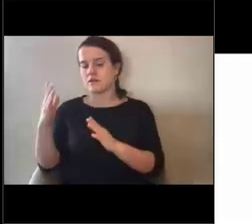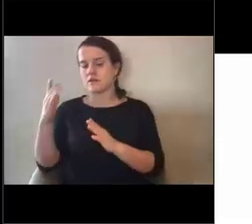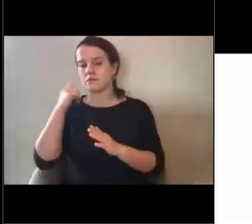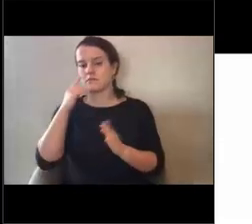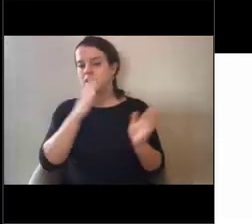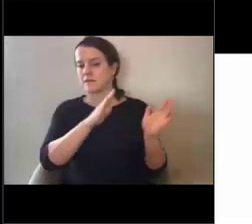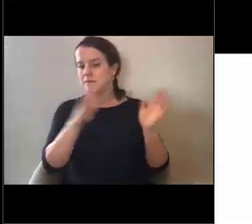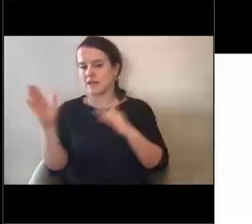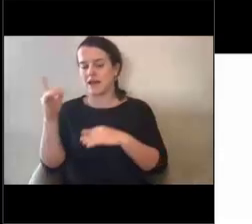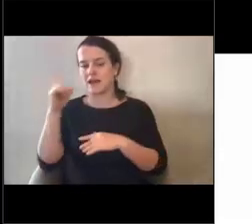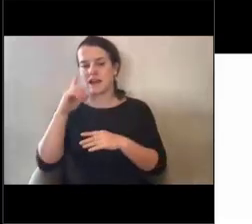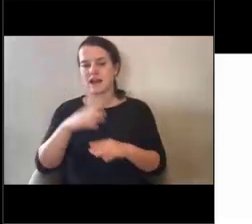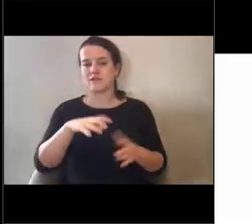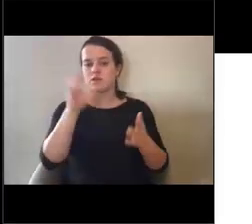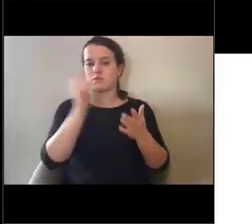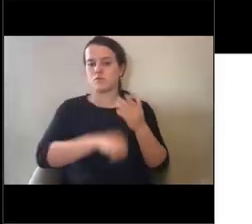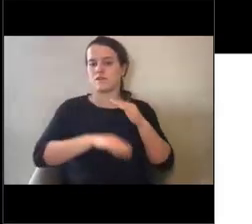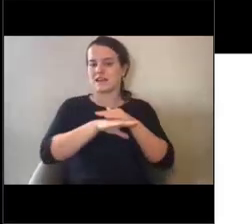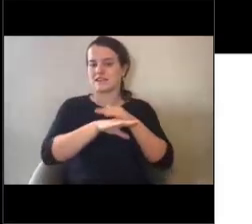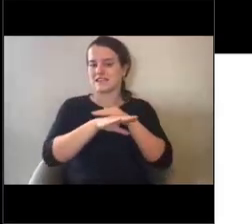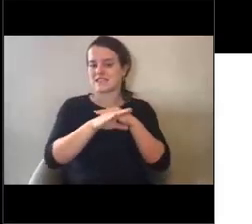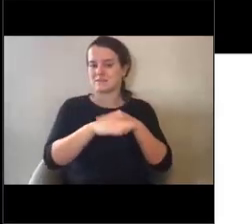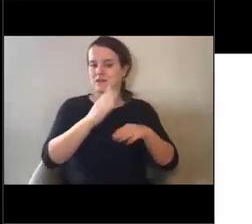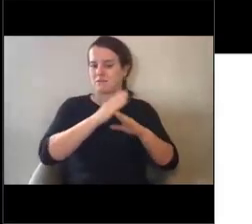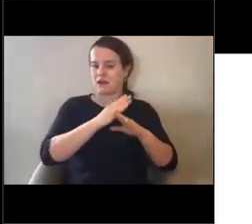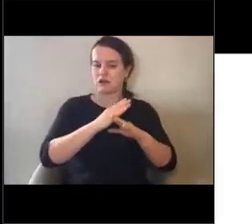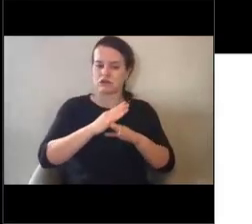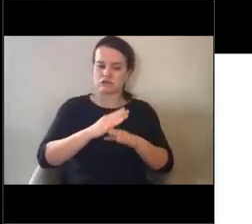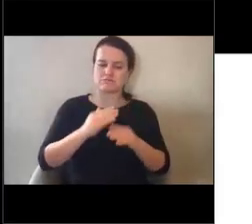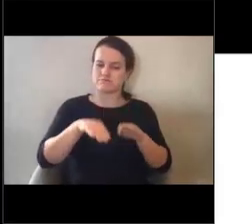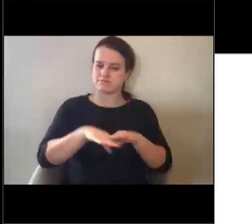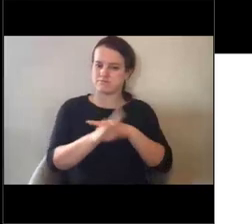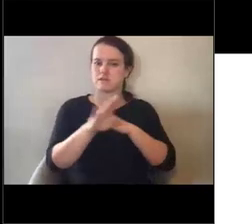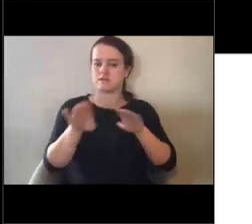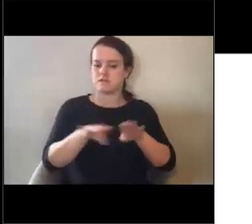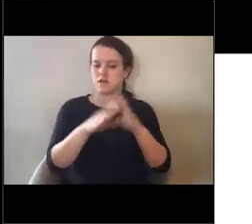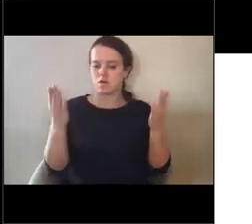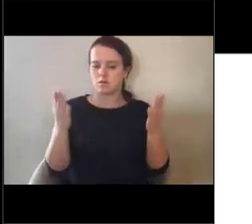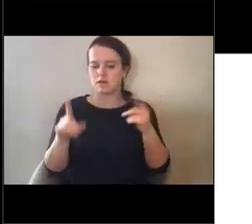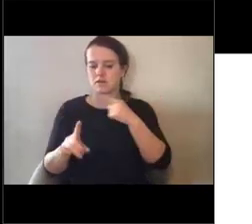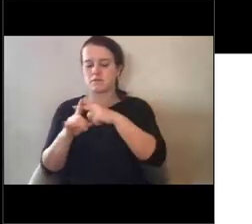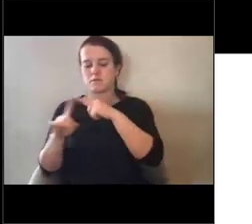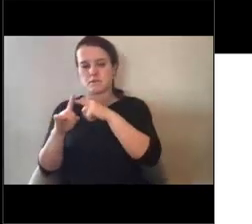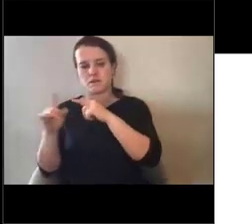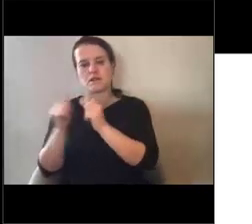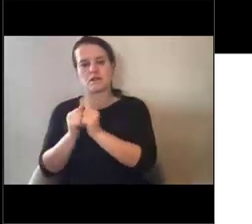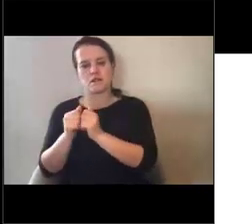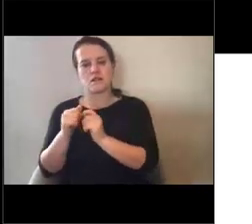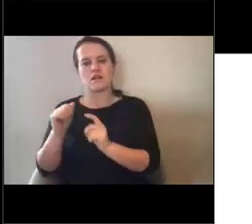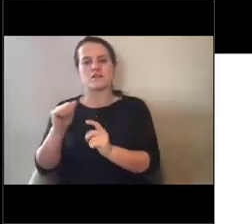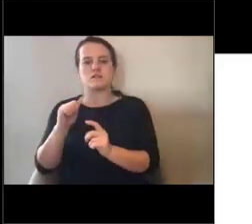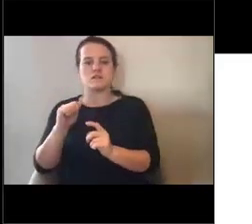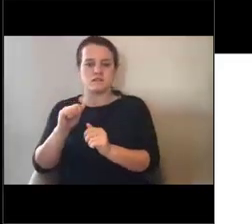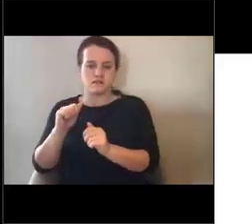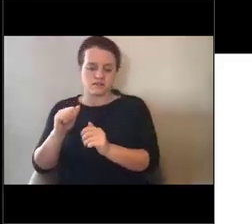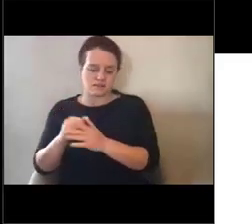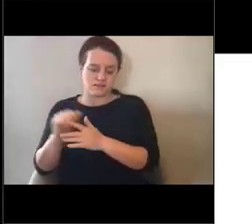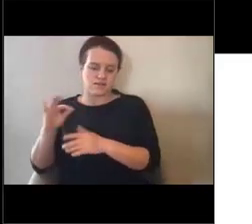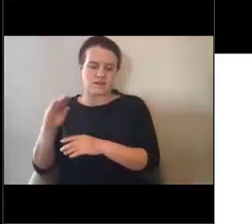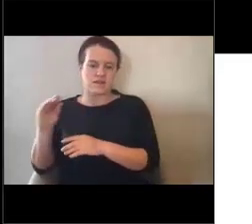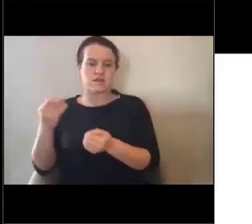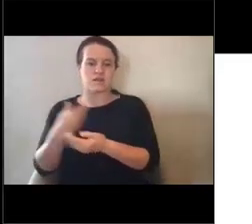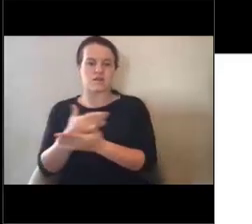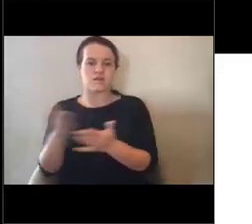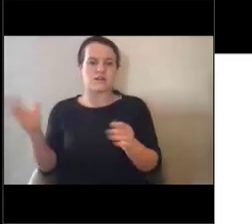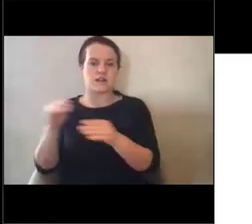accessibility barriers. In addition, FEMA also issued a civil rights data collection advisory, reminding recipients of